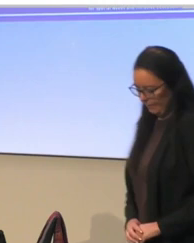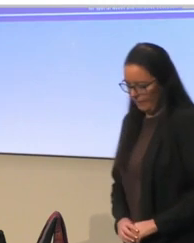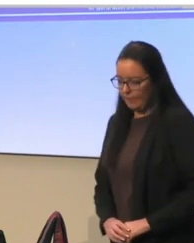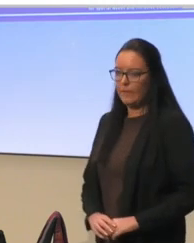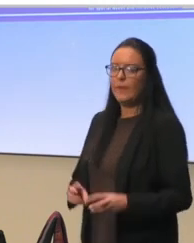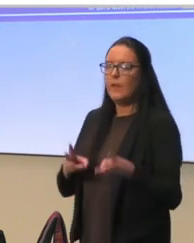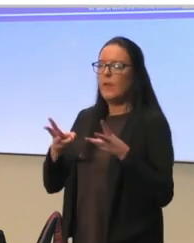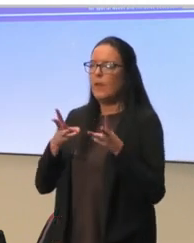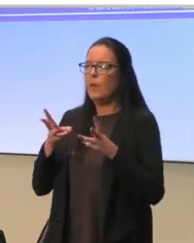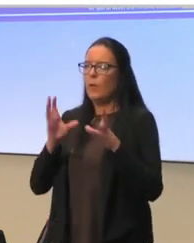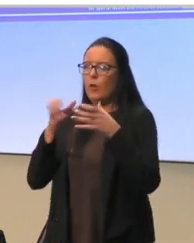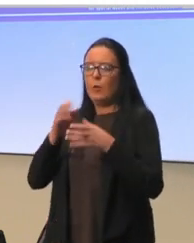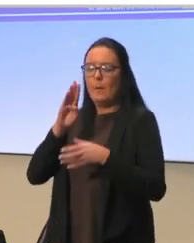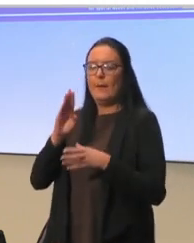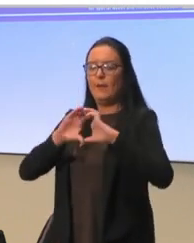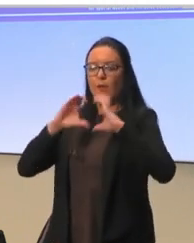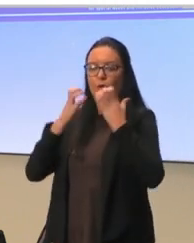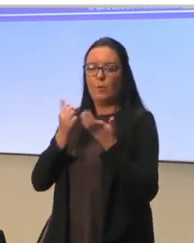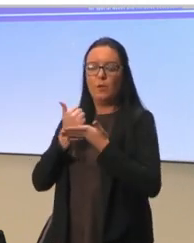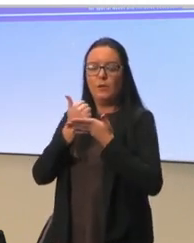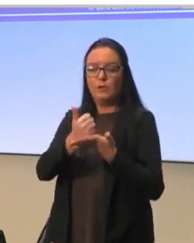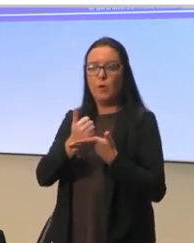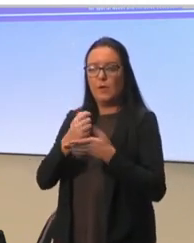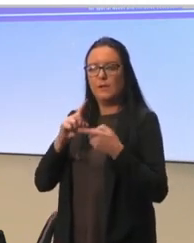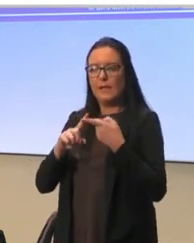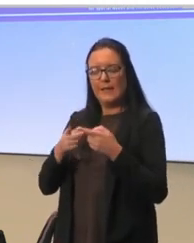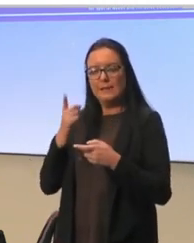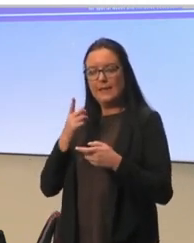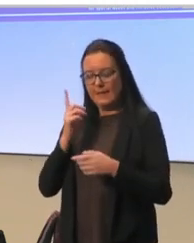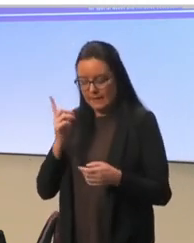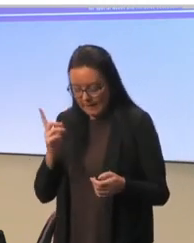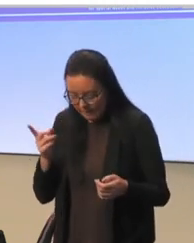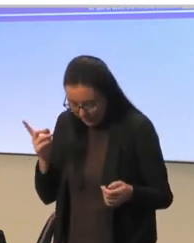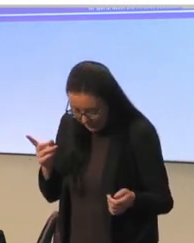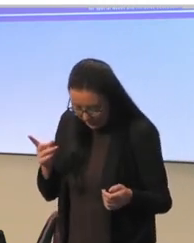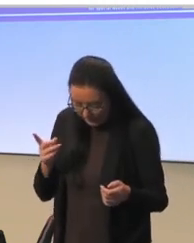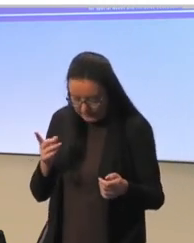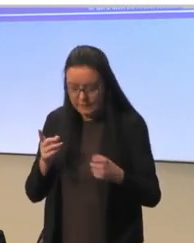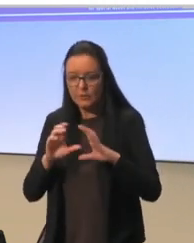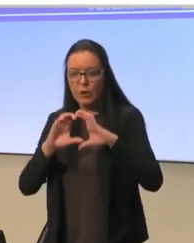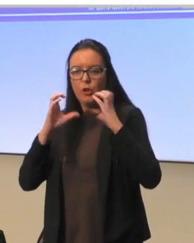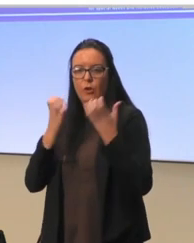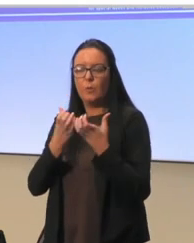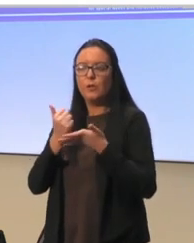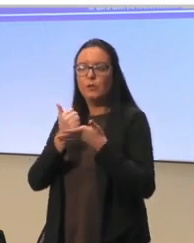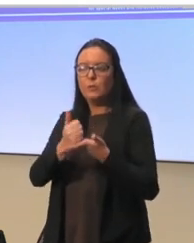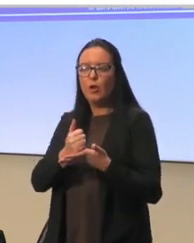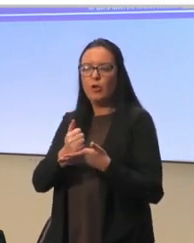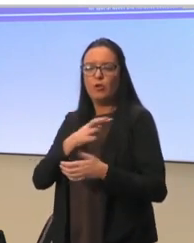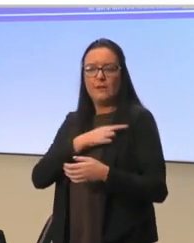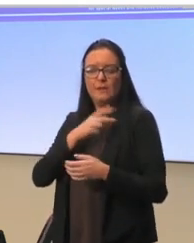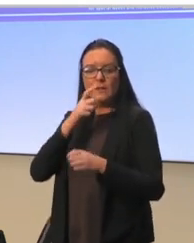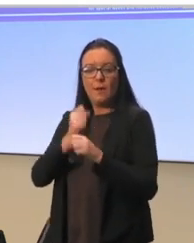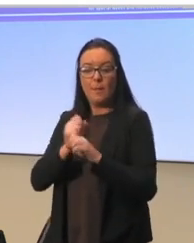So, there, the tool suggested was guidelines for activating community support. It's about communities that provide